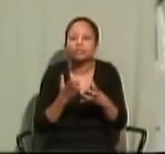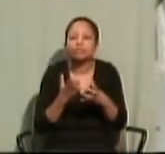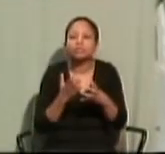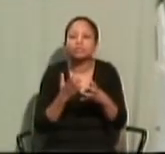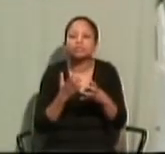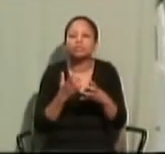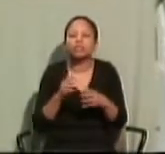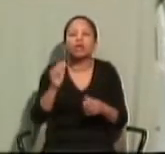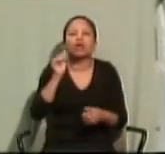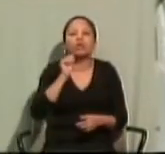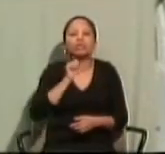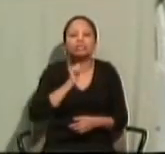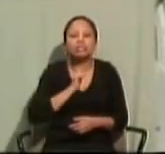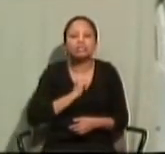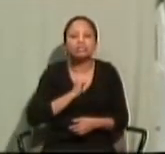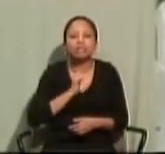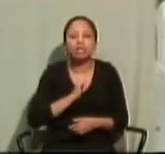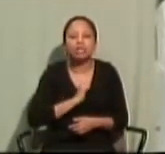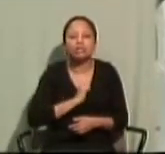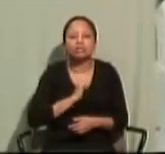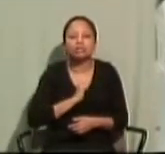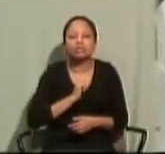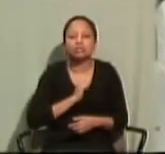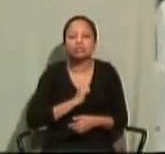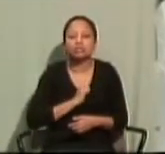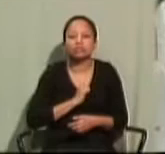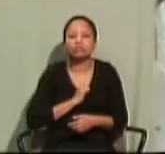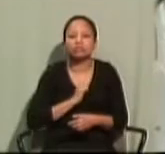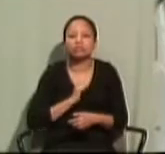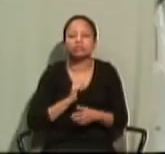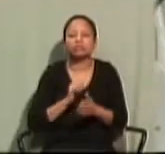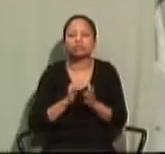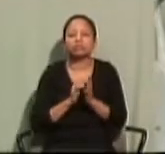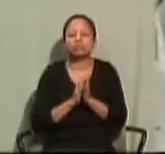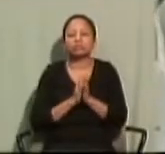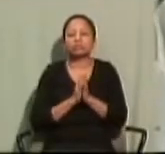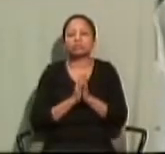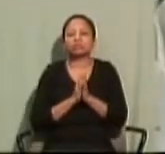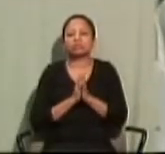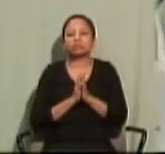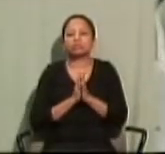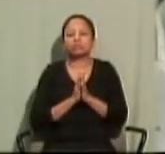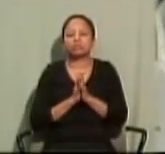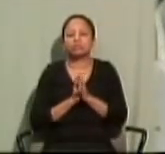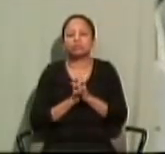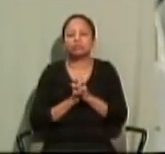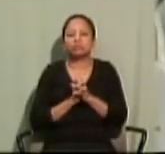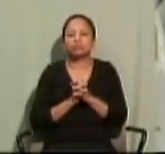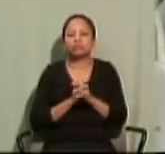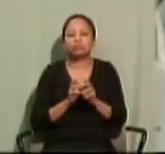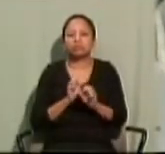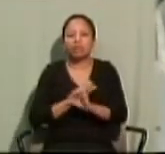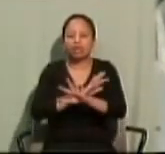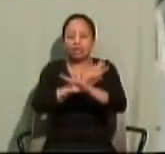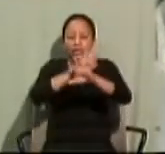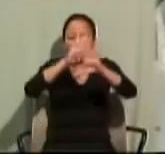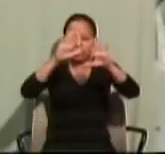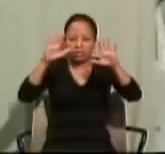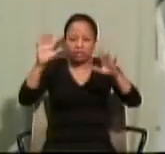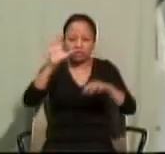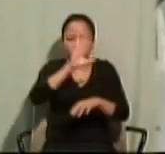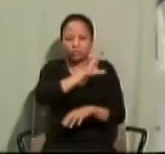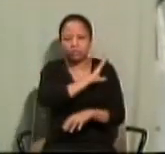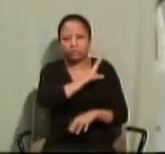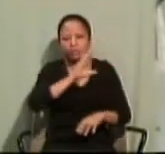selves to be suffused imbibed with the light of Christ.